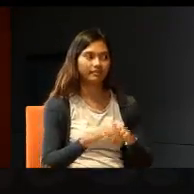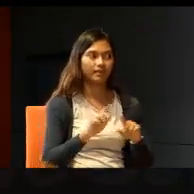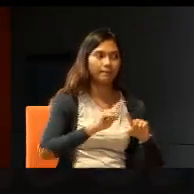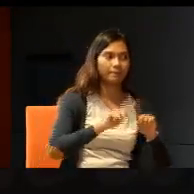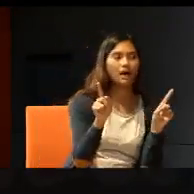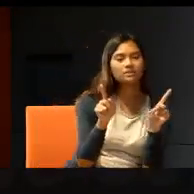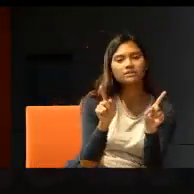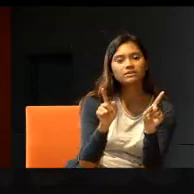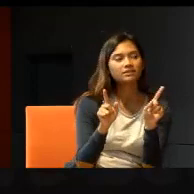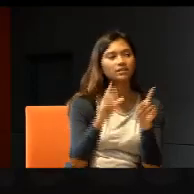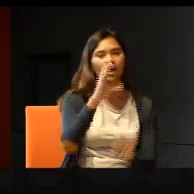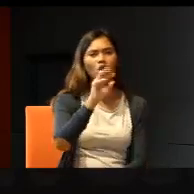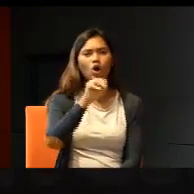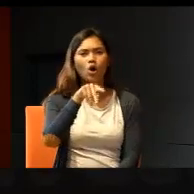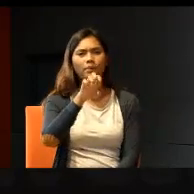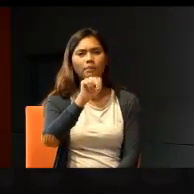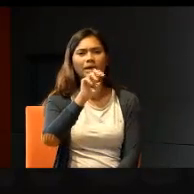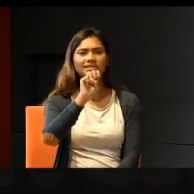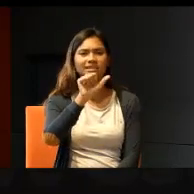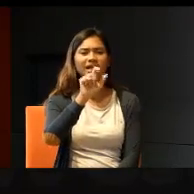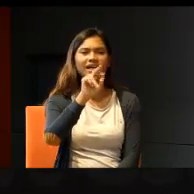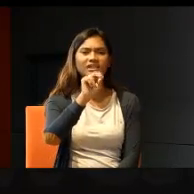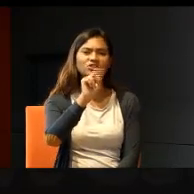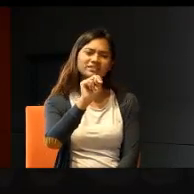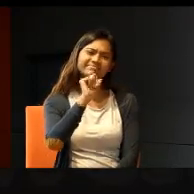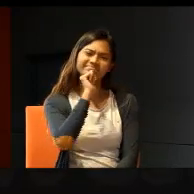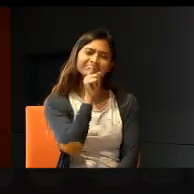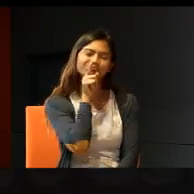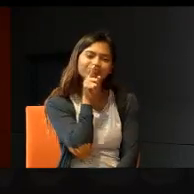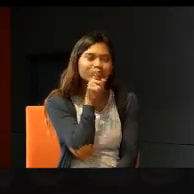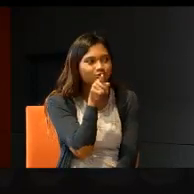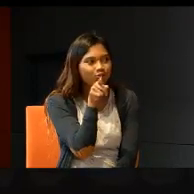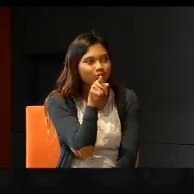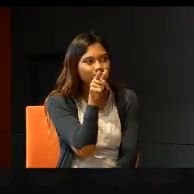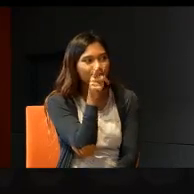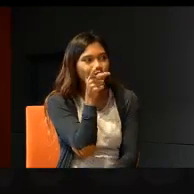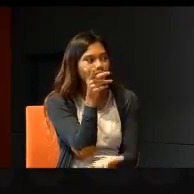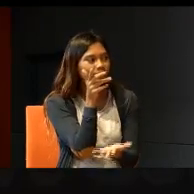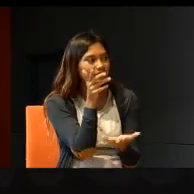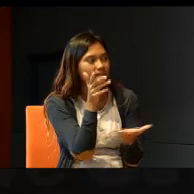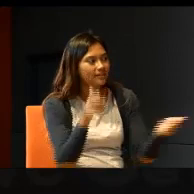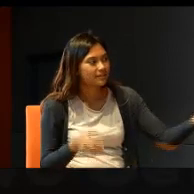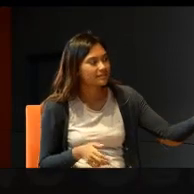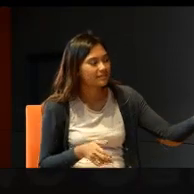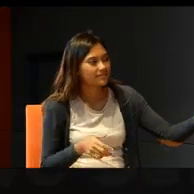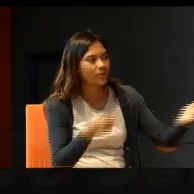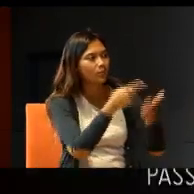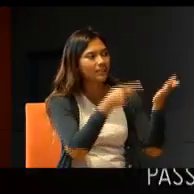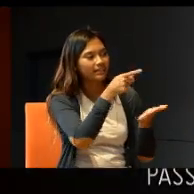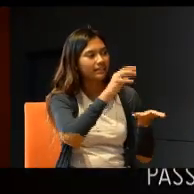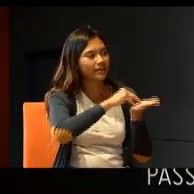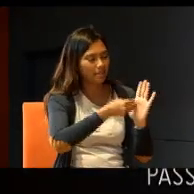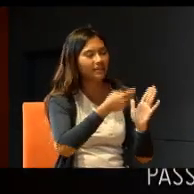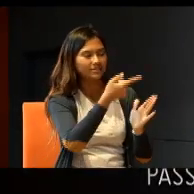But compensation, I'm not very sure, but maybe for myself. think what he meant is